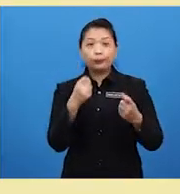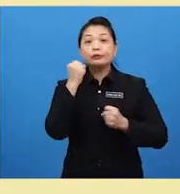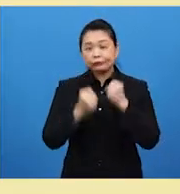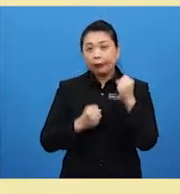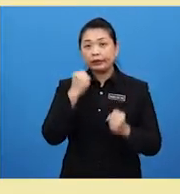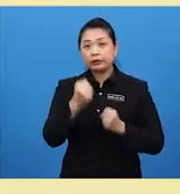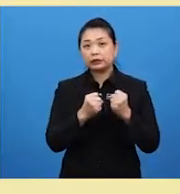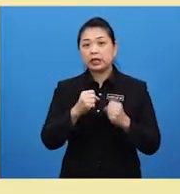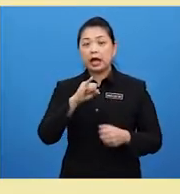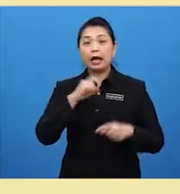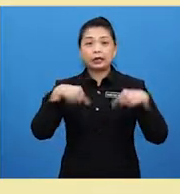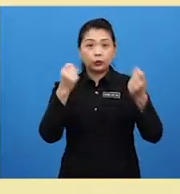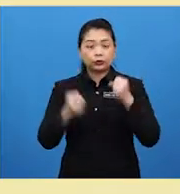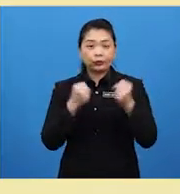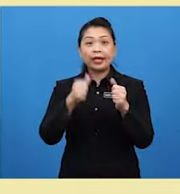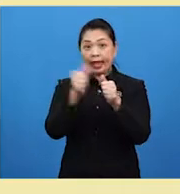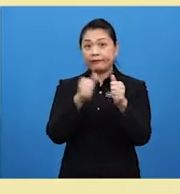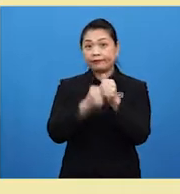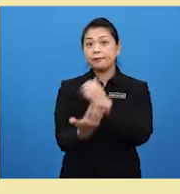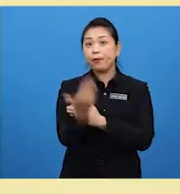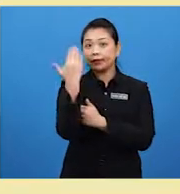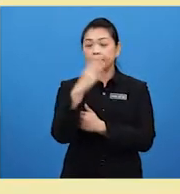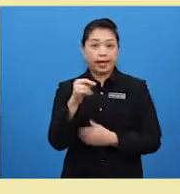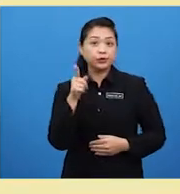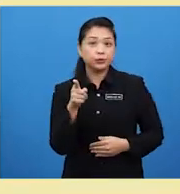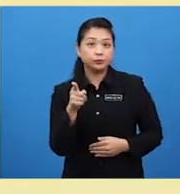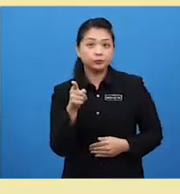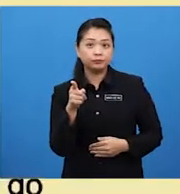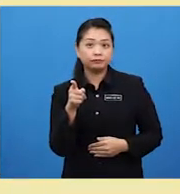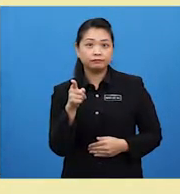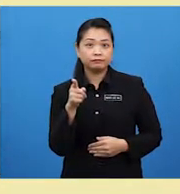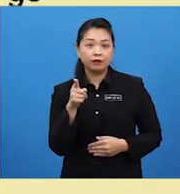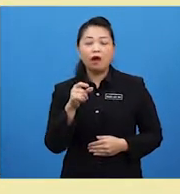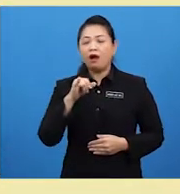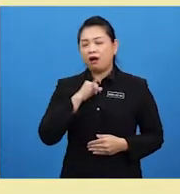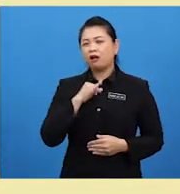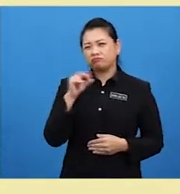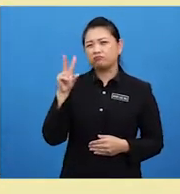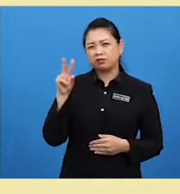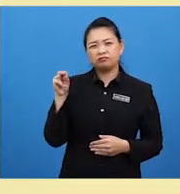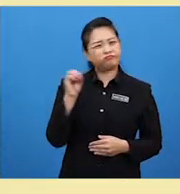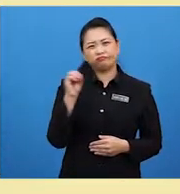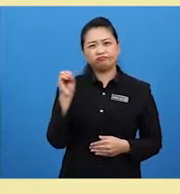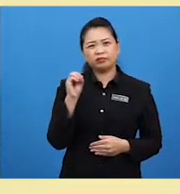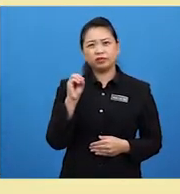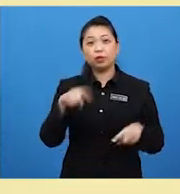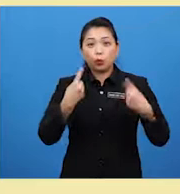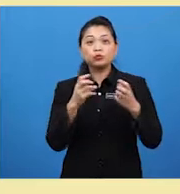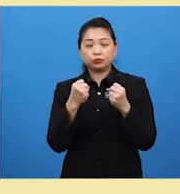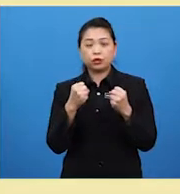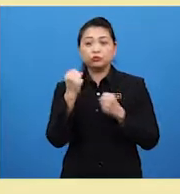I go jogging every morning. And you? I hardly ever go jogging.